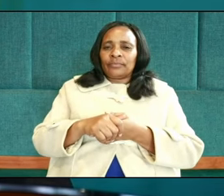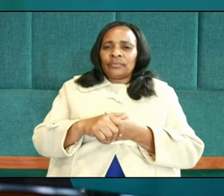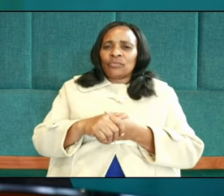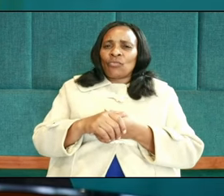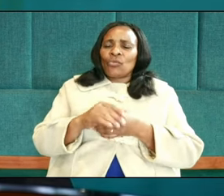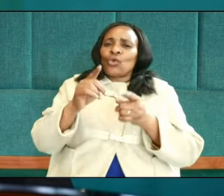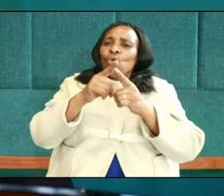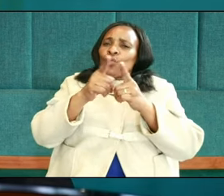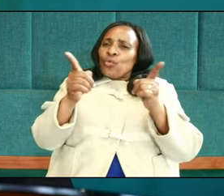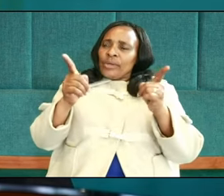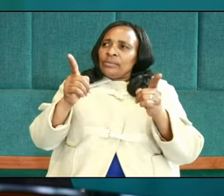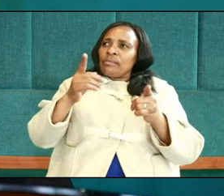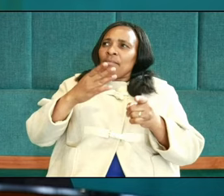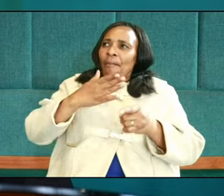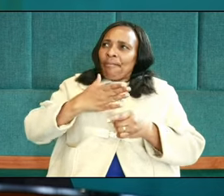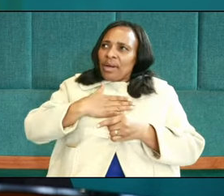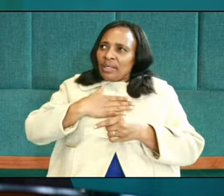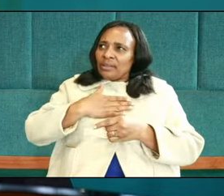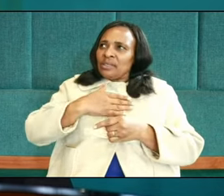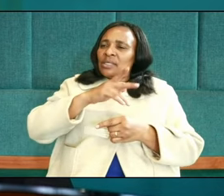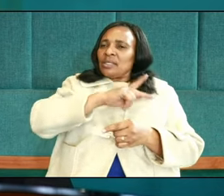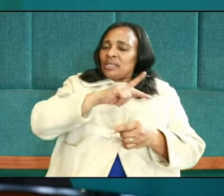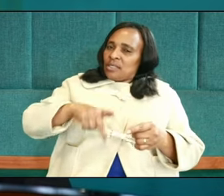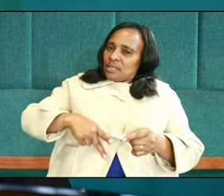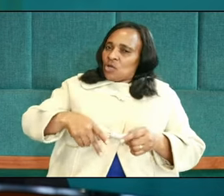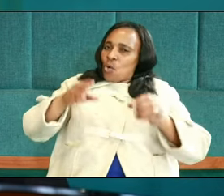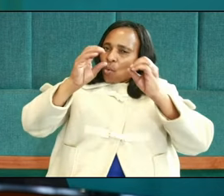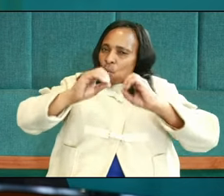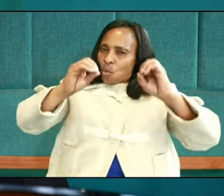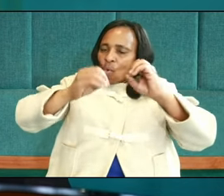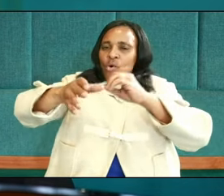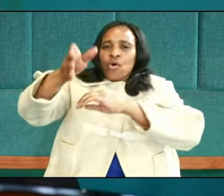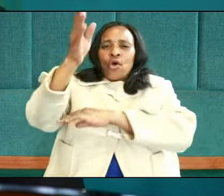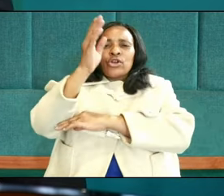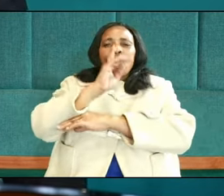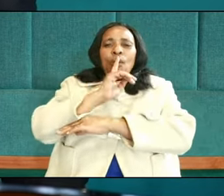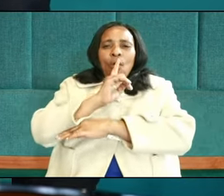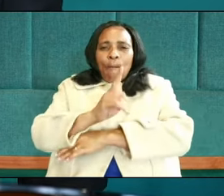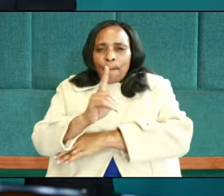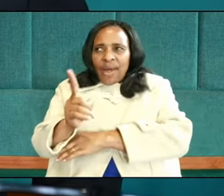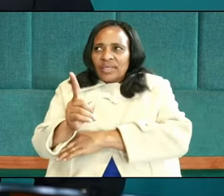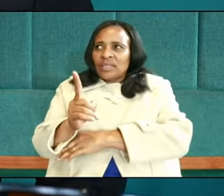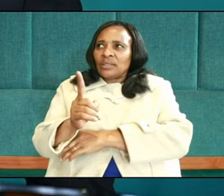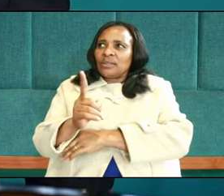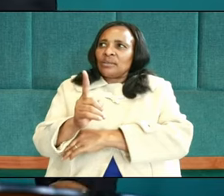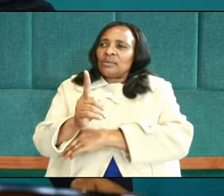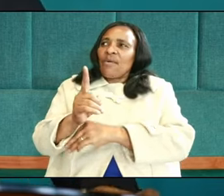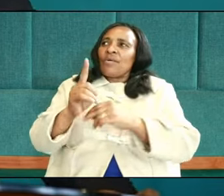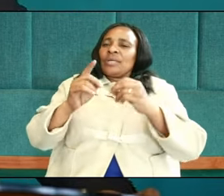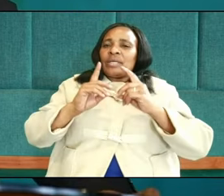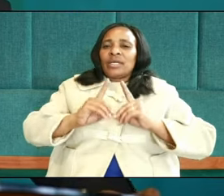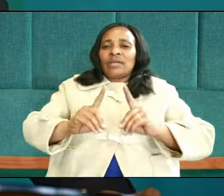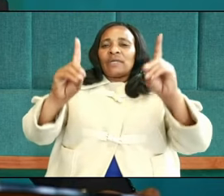You are my king, O God, command victories for